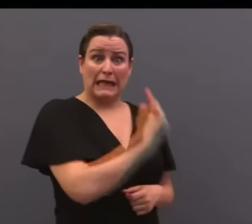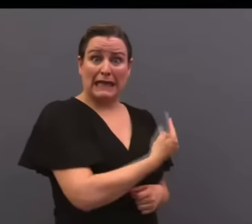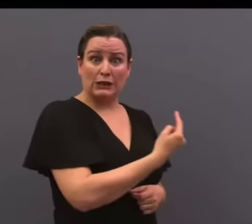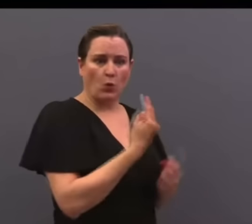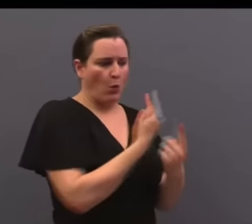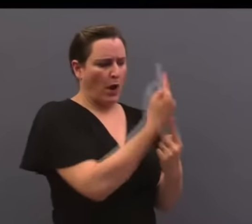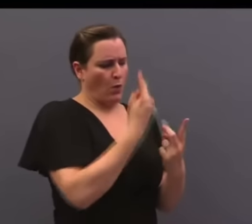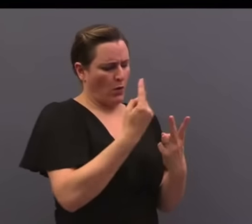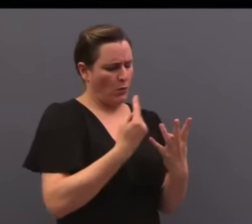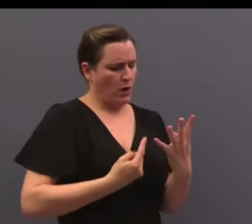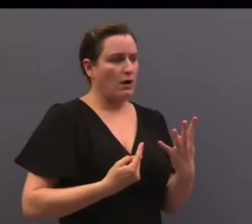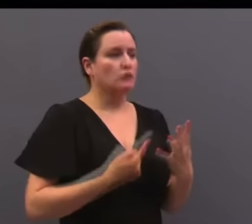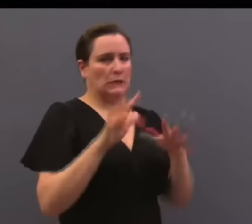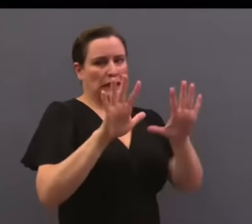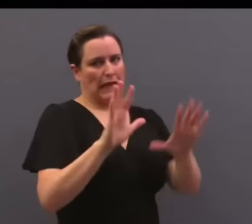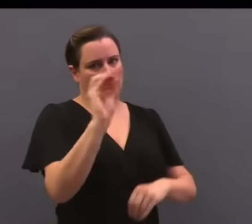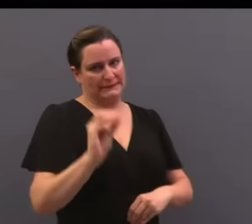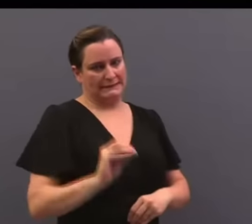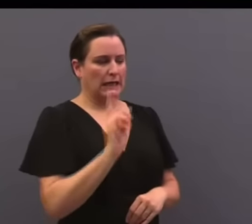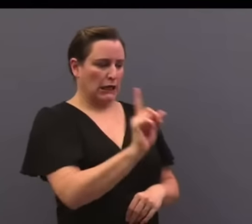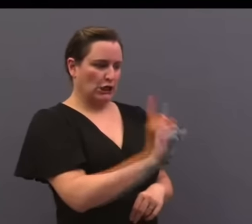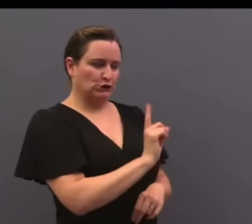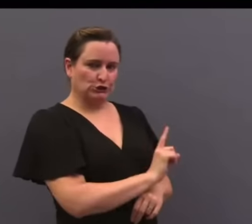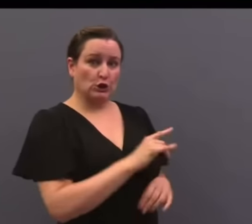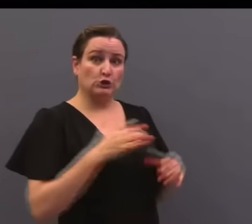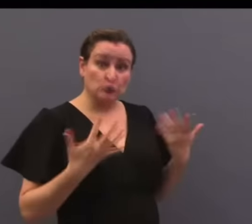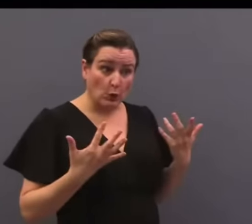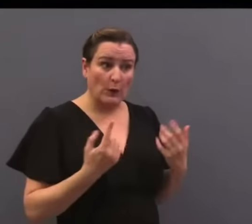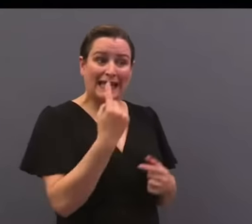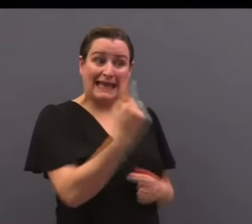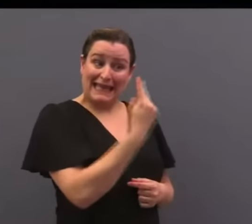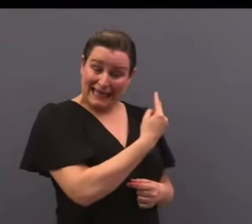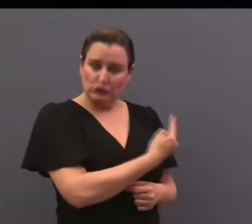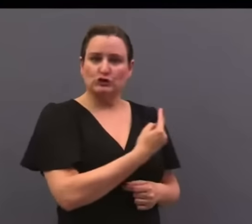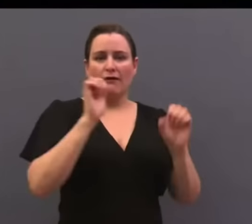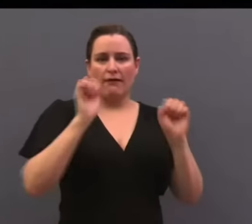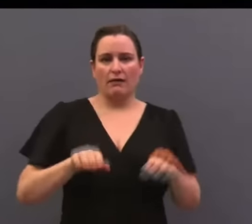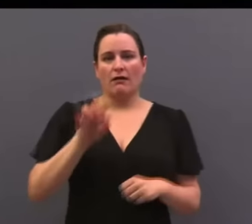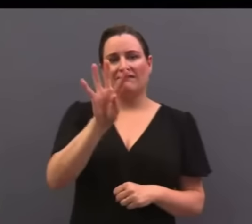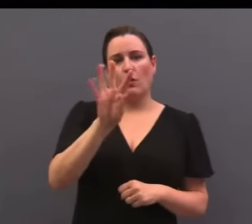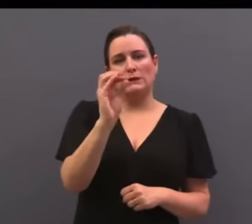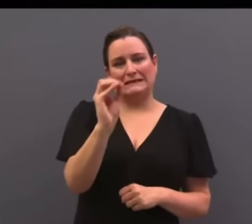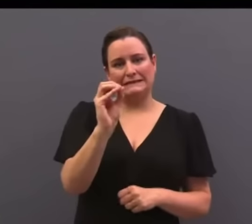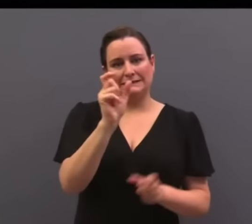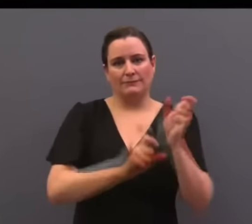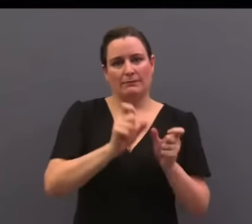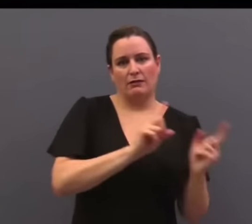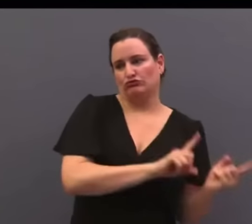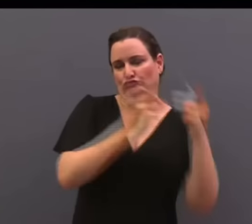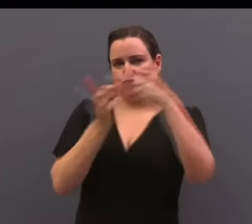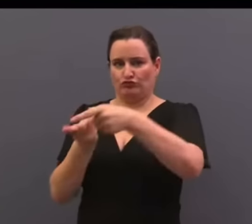electoral system determines you each get 40 seats in parliament because it's 1%